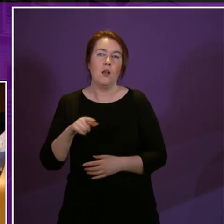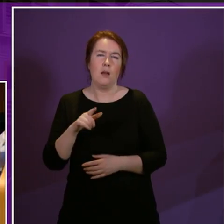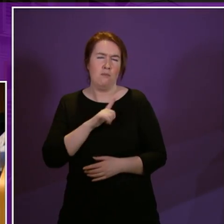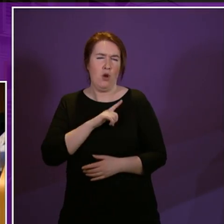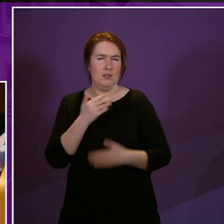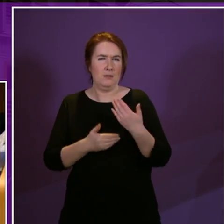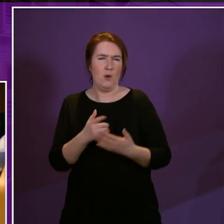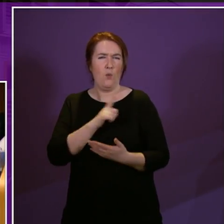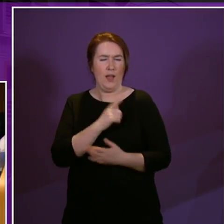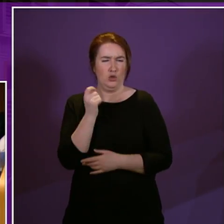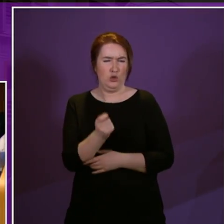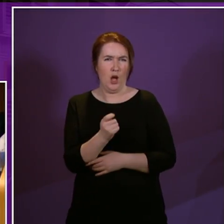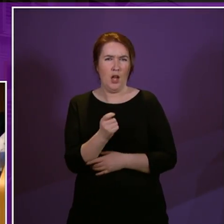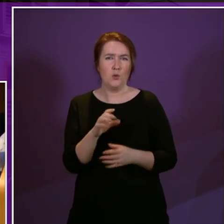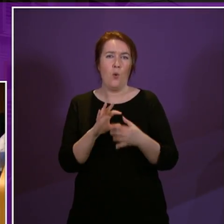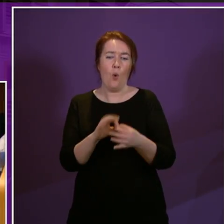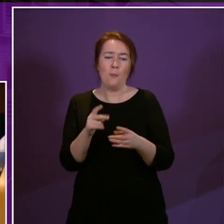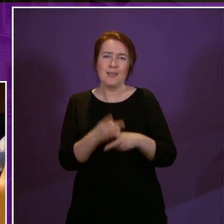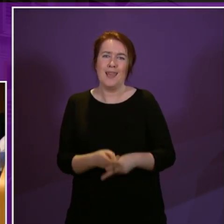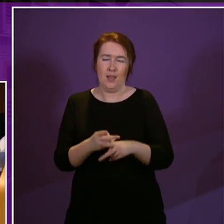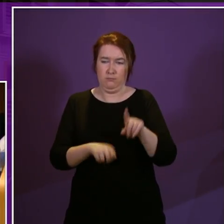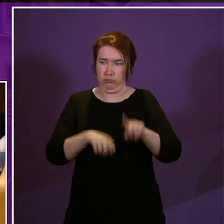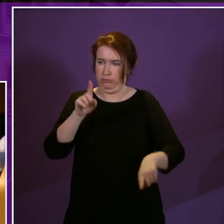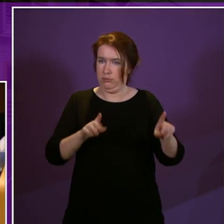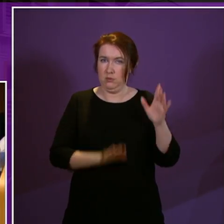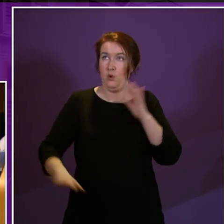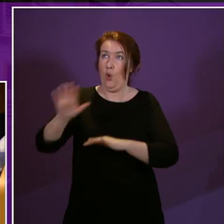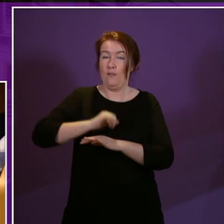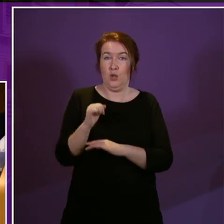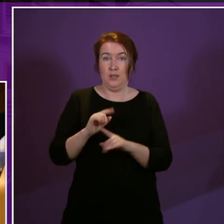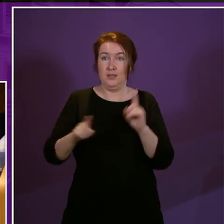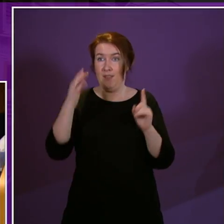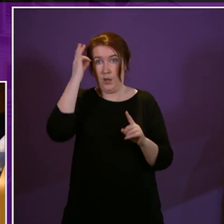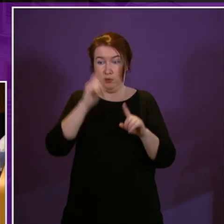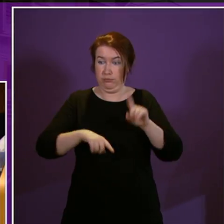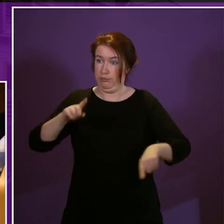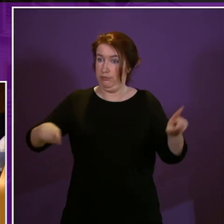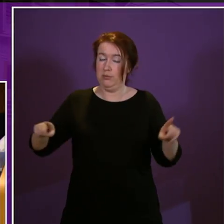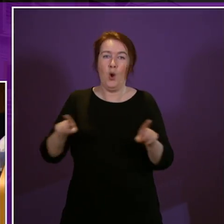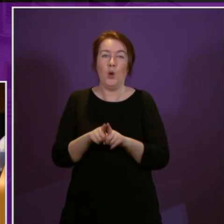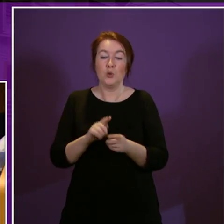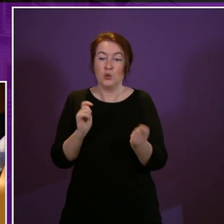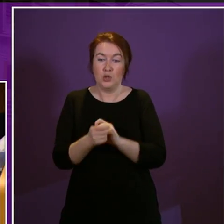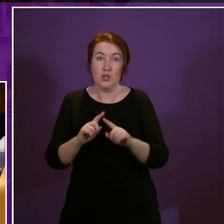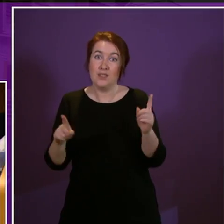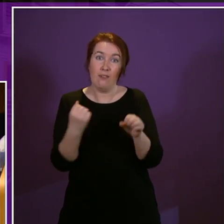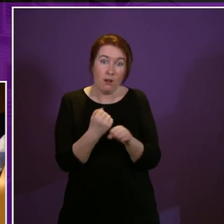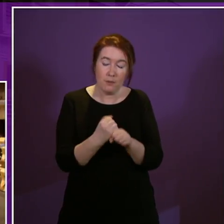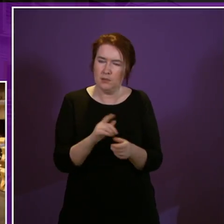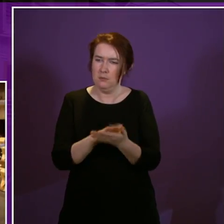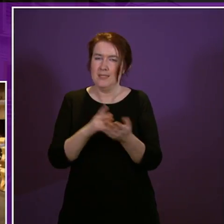charges for home care vary across local authorities and as he said himself vary from administration to administration